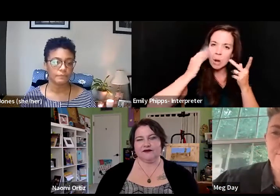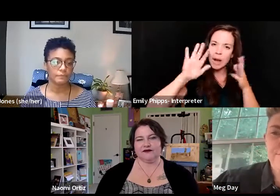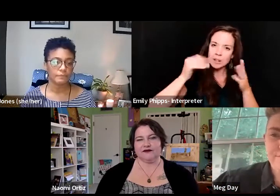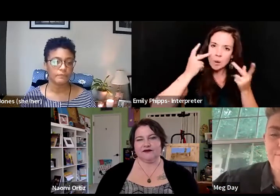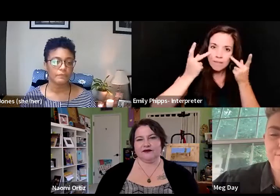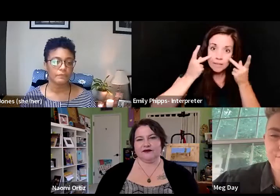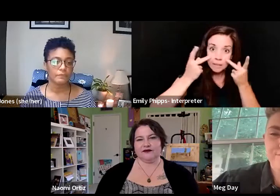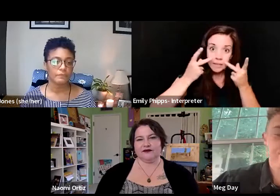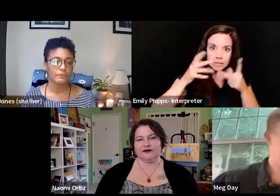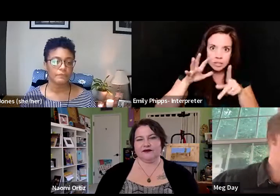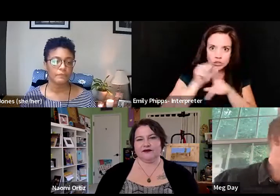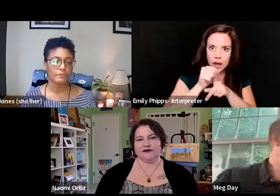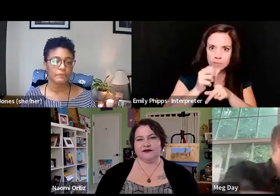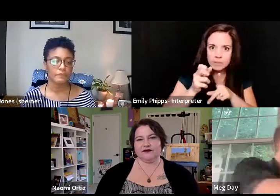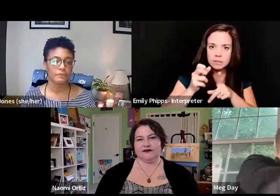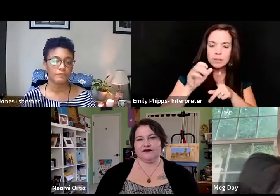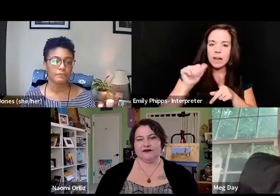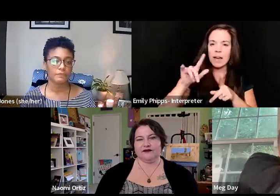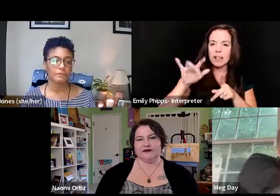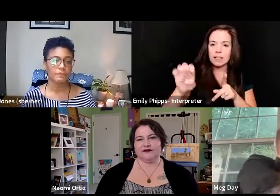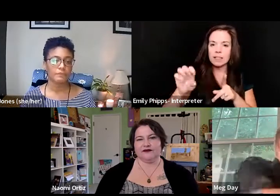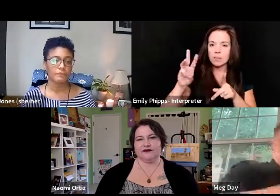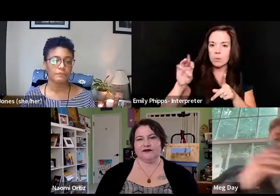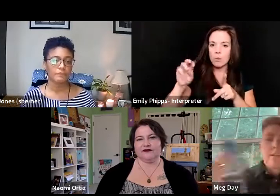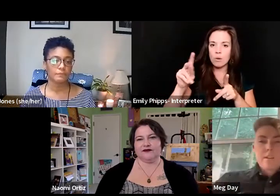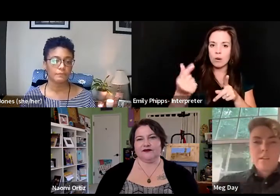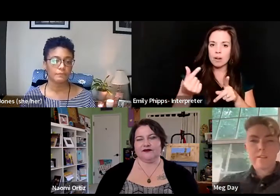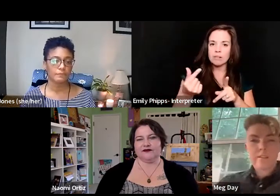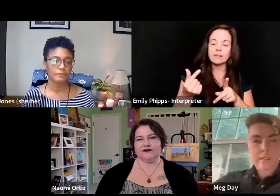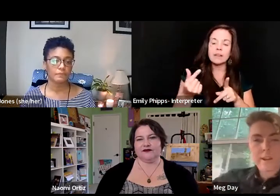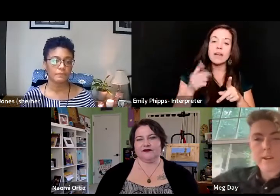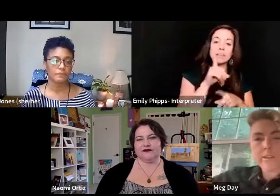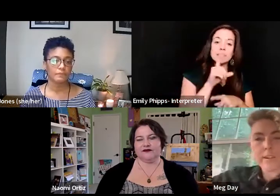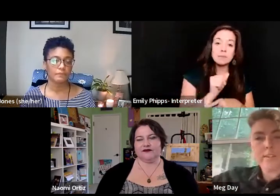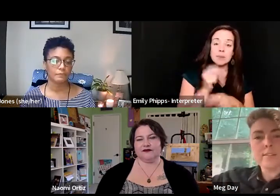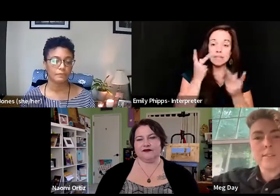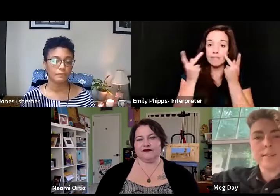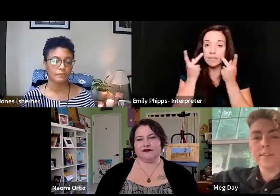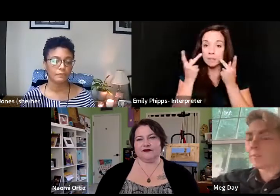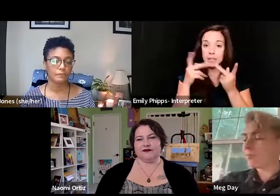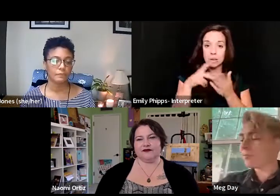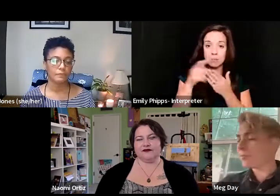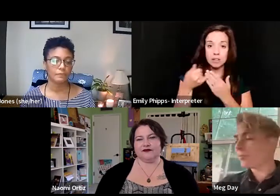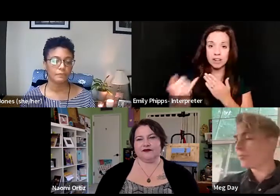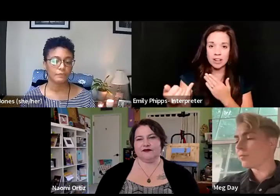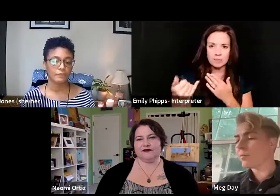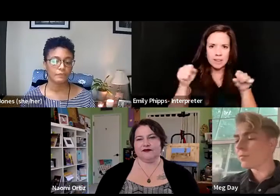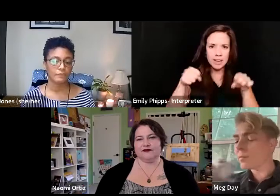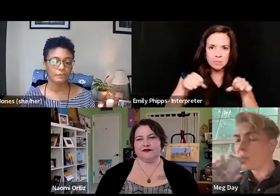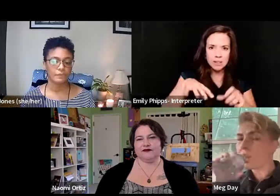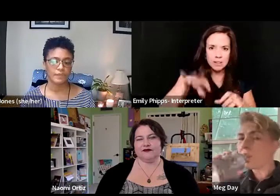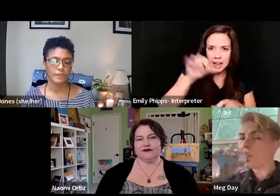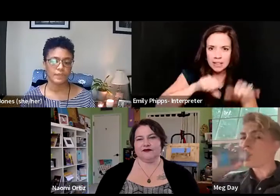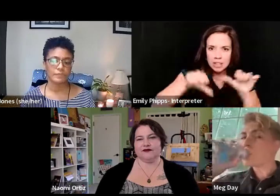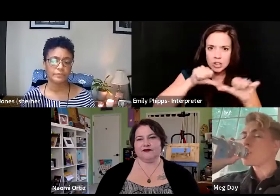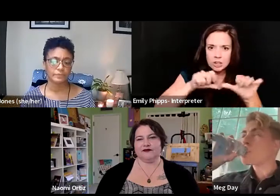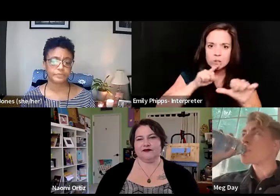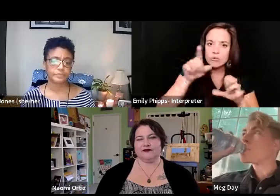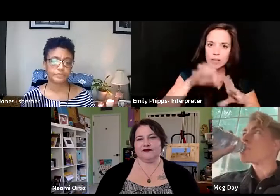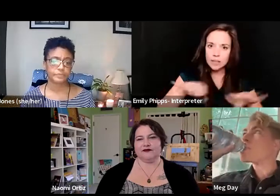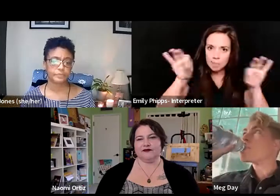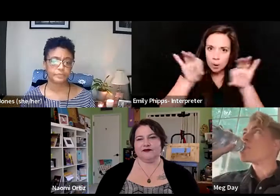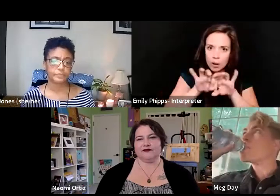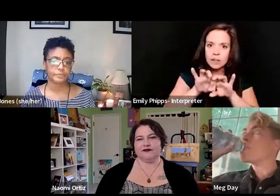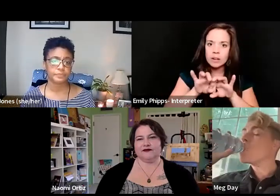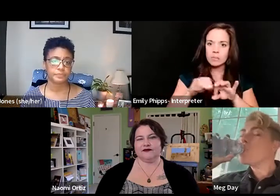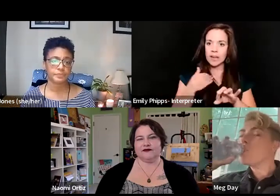there's also a reason why Alice Wong calls her project, the Disability Visibility Project, because being able to find each other is really important. And we had like